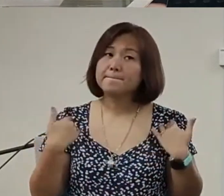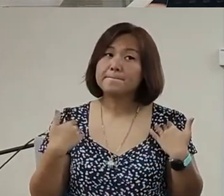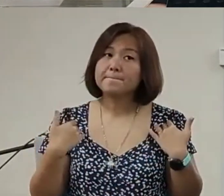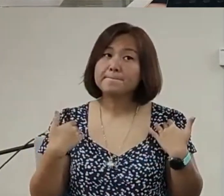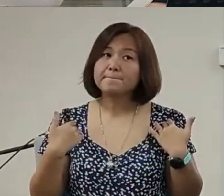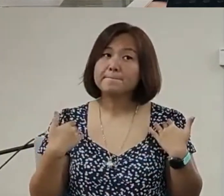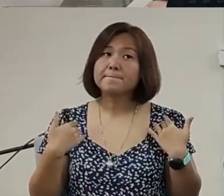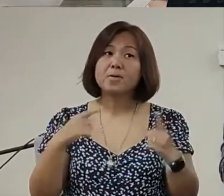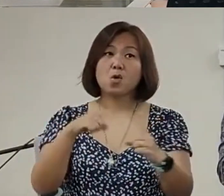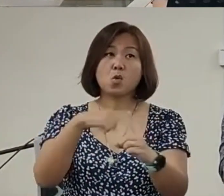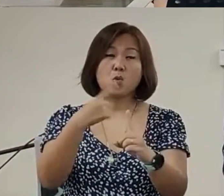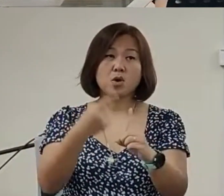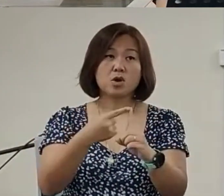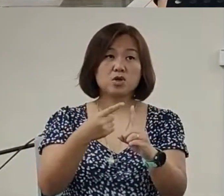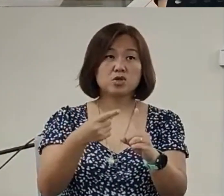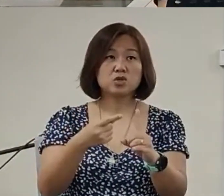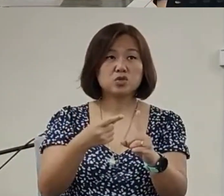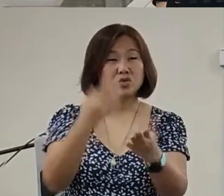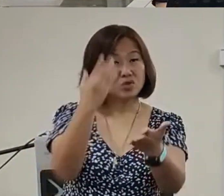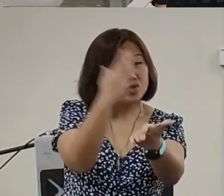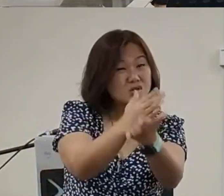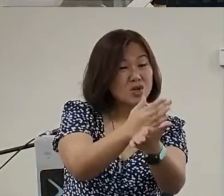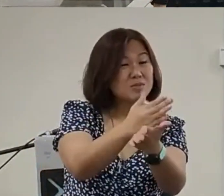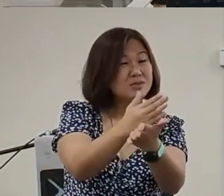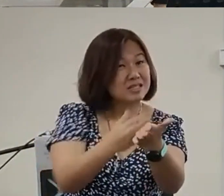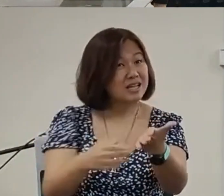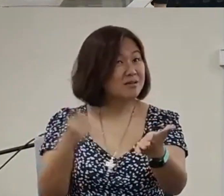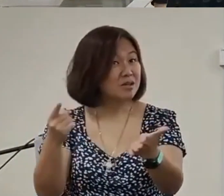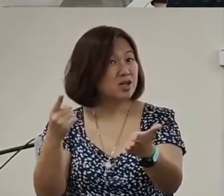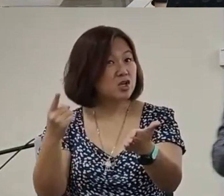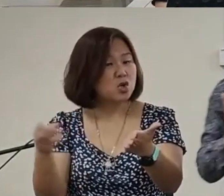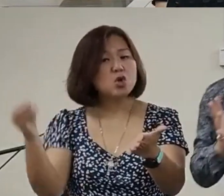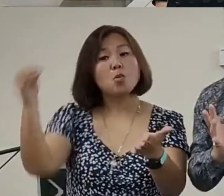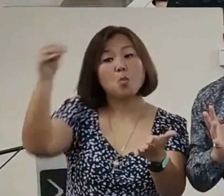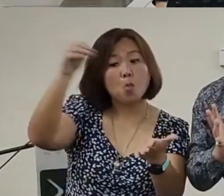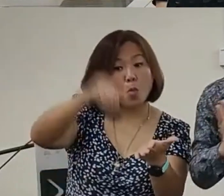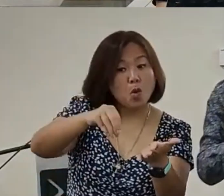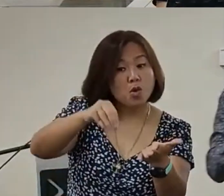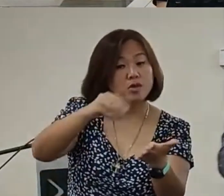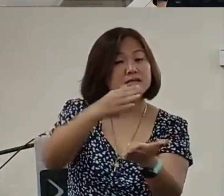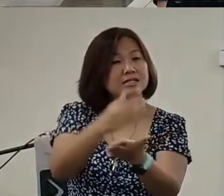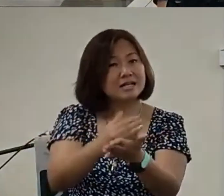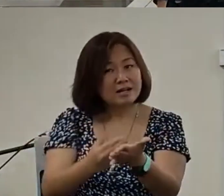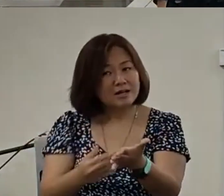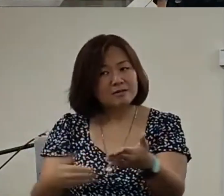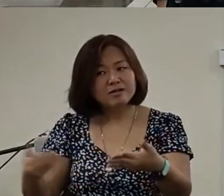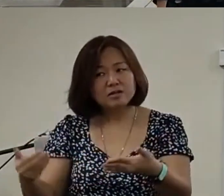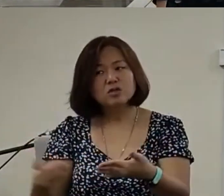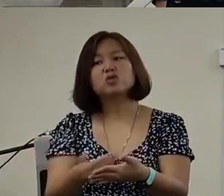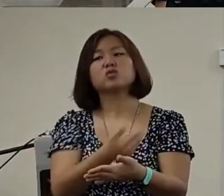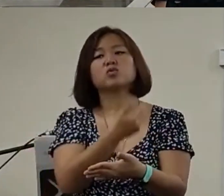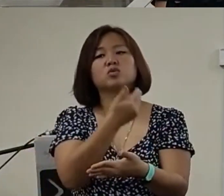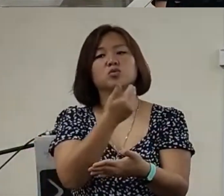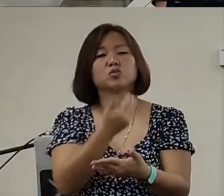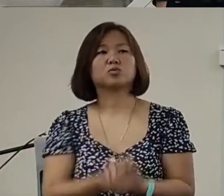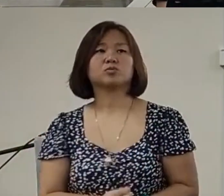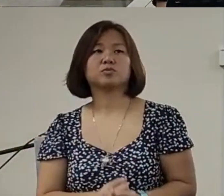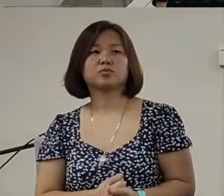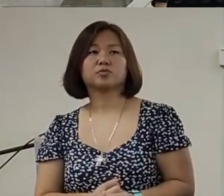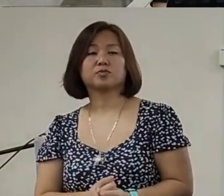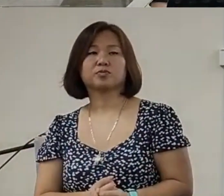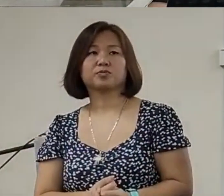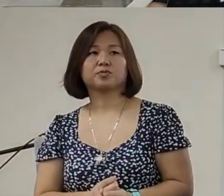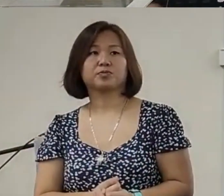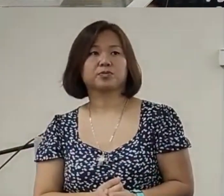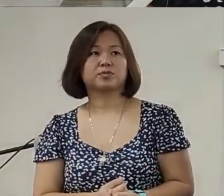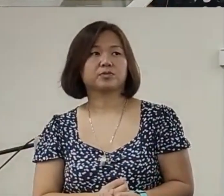glad but when you when you give up something you got to replace it to something else right so you got to start you say I'm not going to